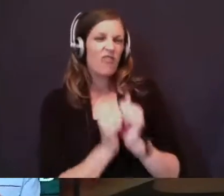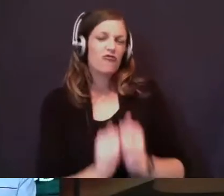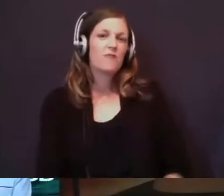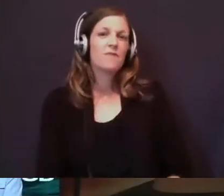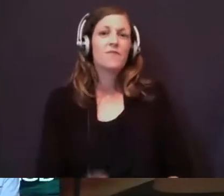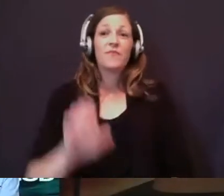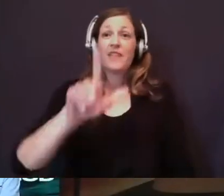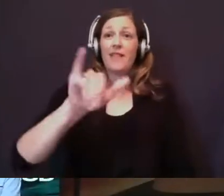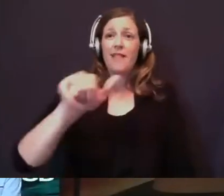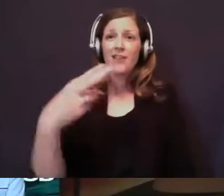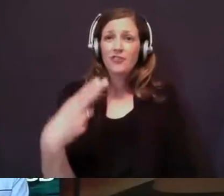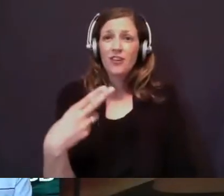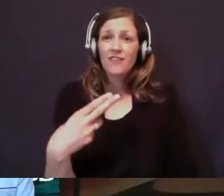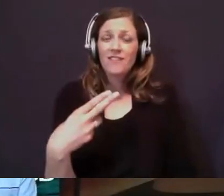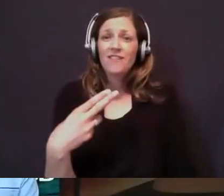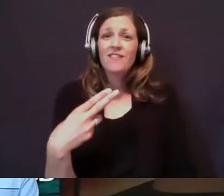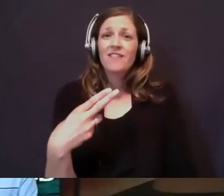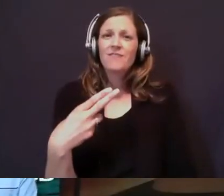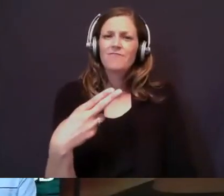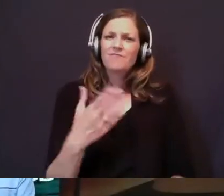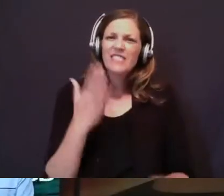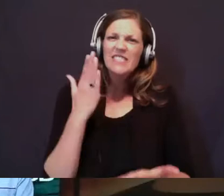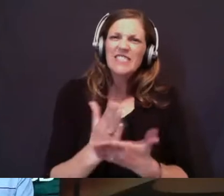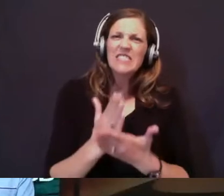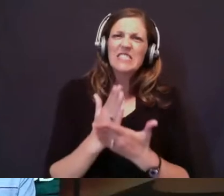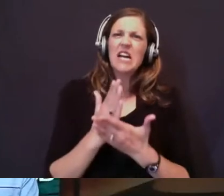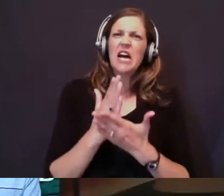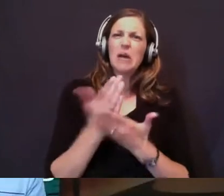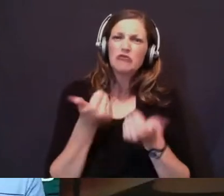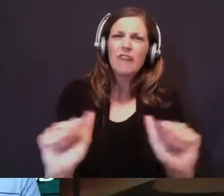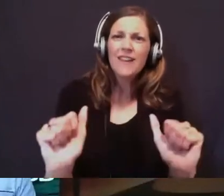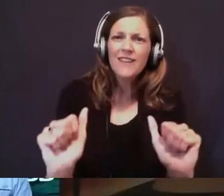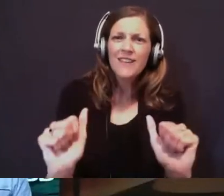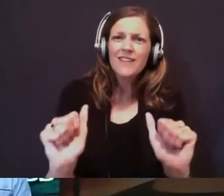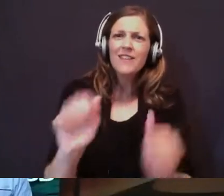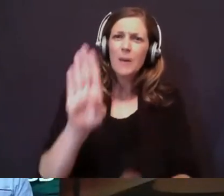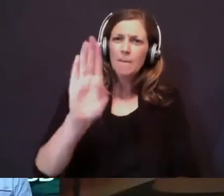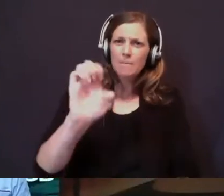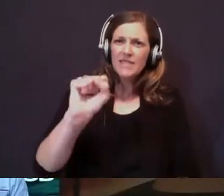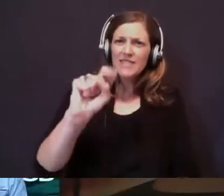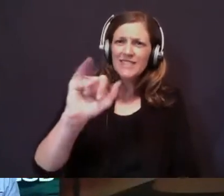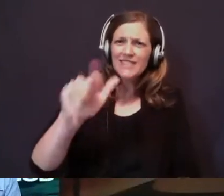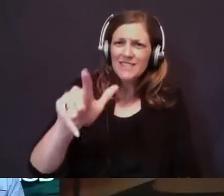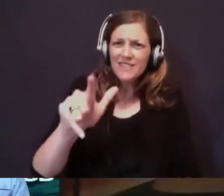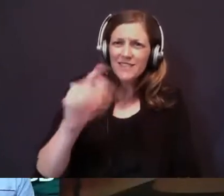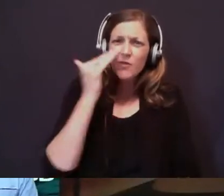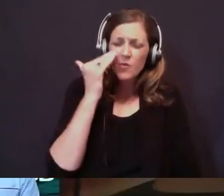Elijah, cease striving. Be still and know that I am